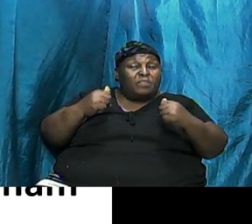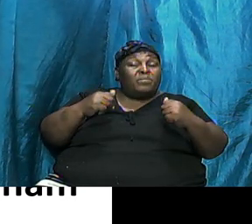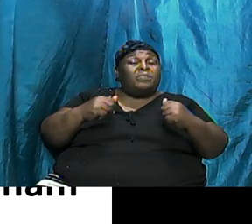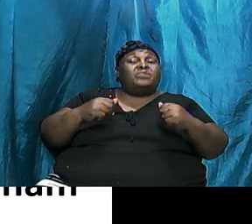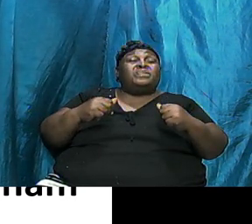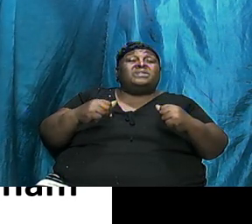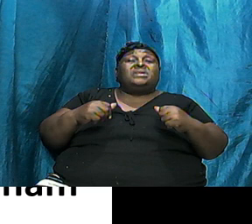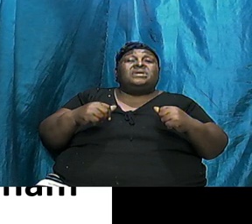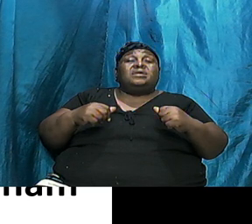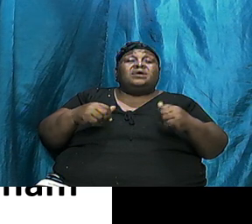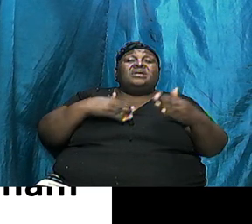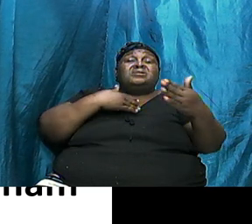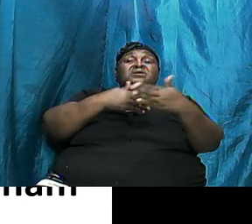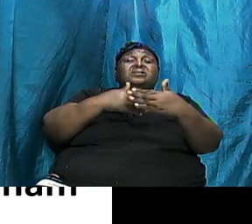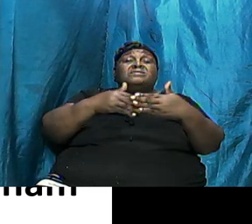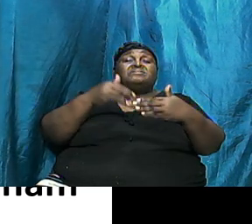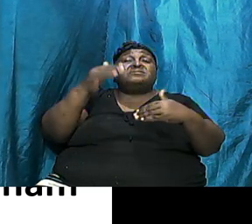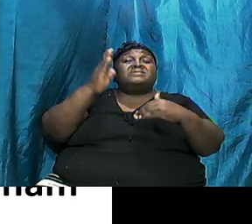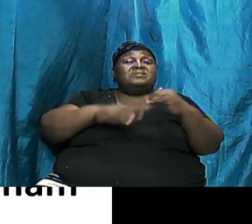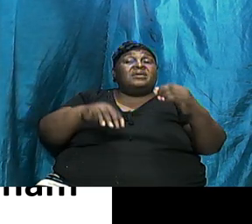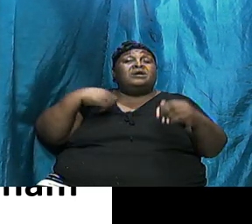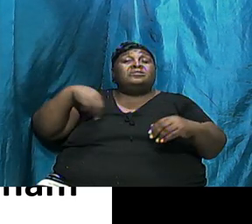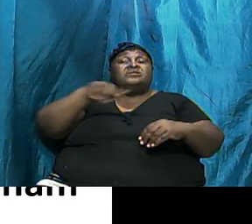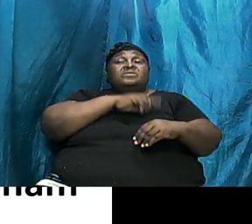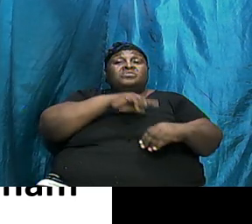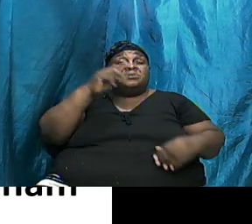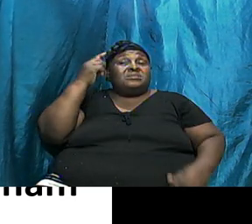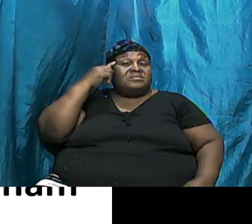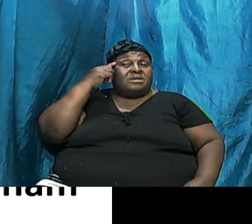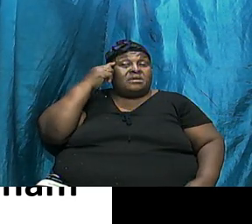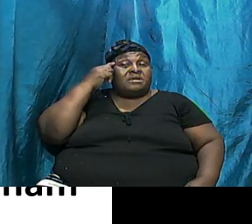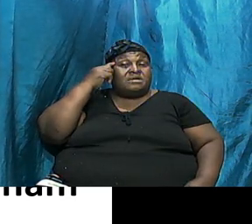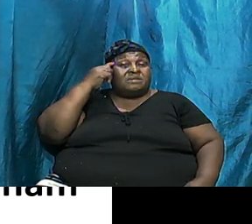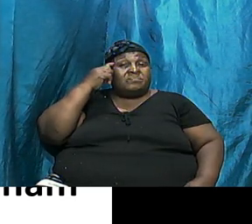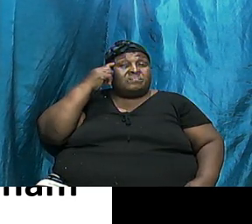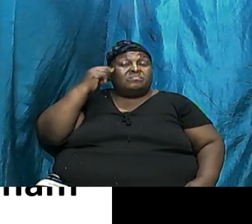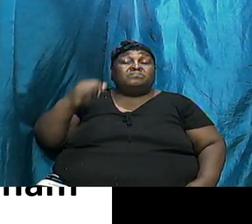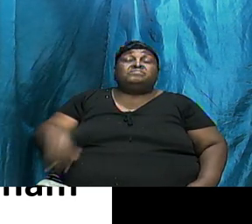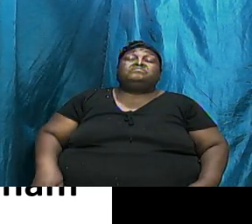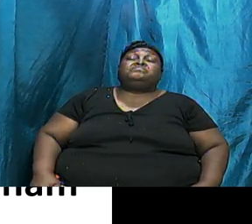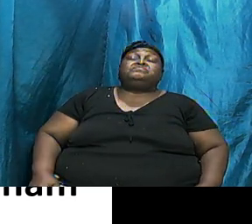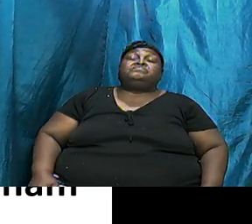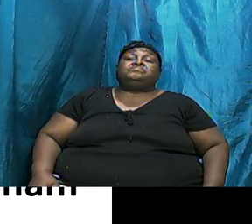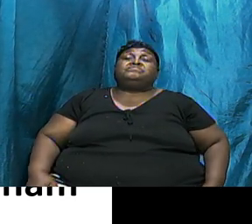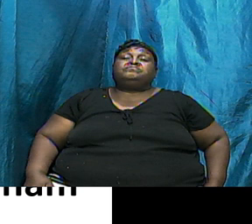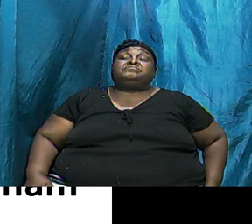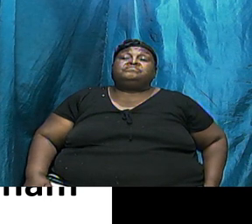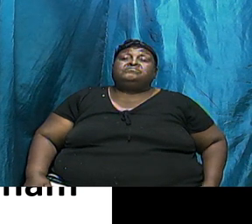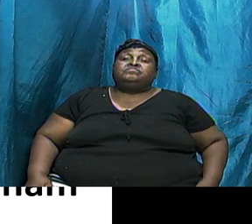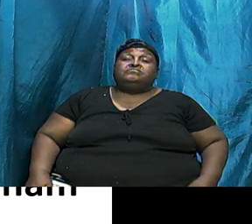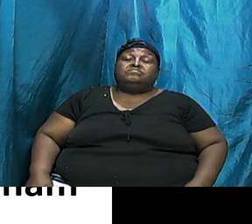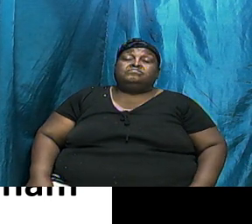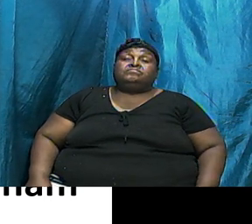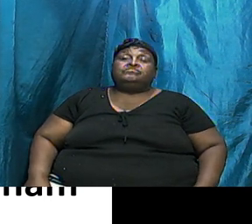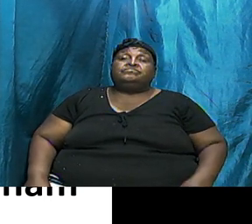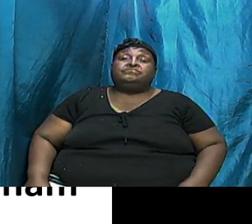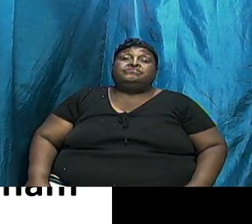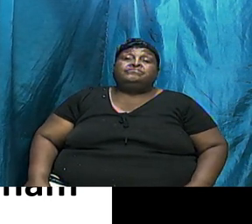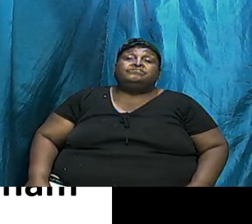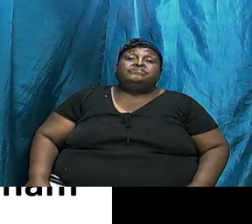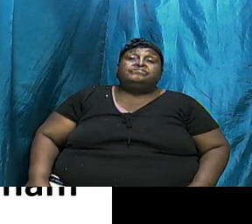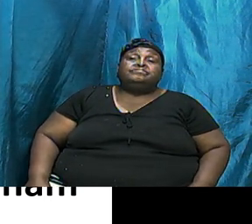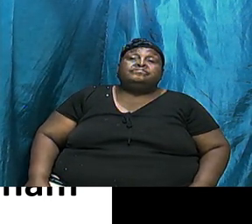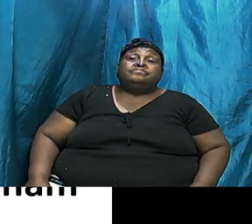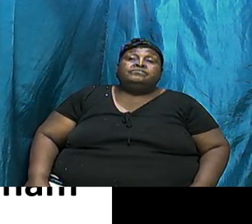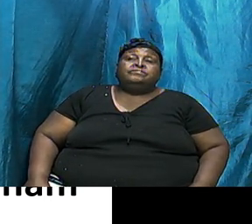And It Is Closer Than We Literally It Is Closer Than We Literally Think And